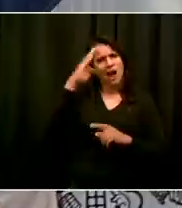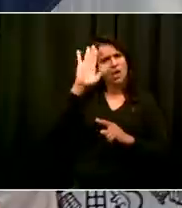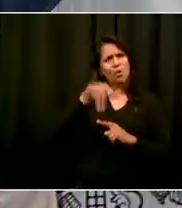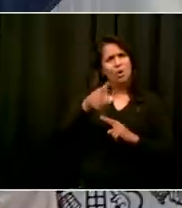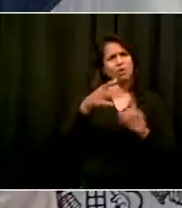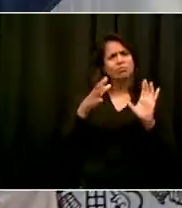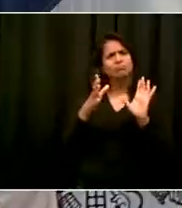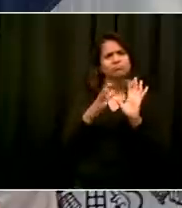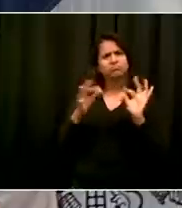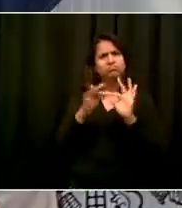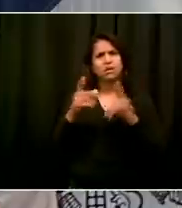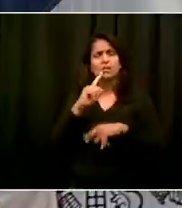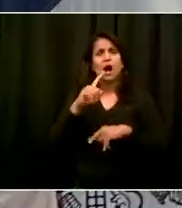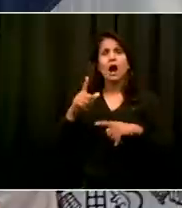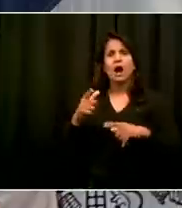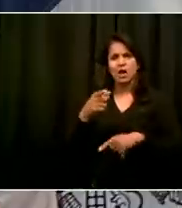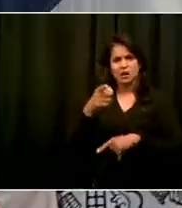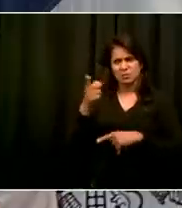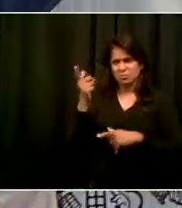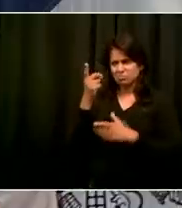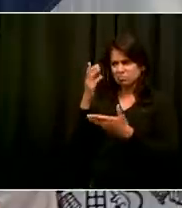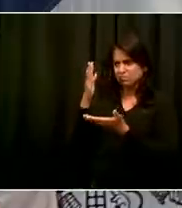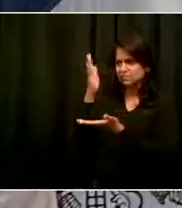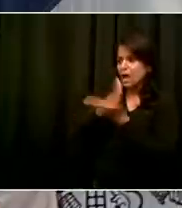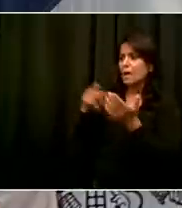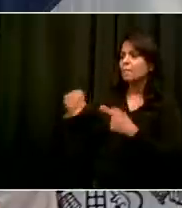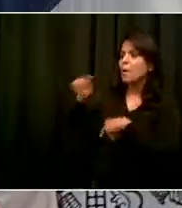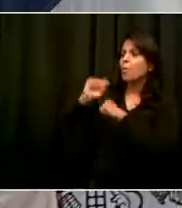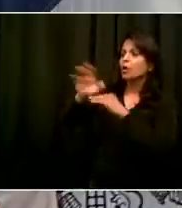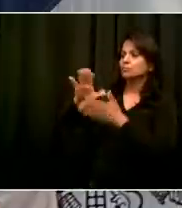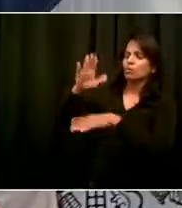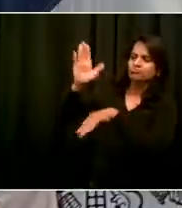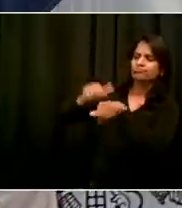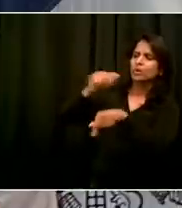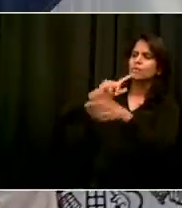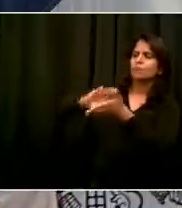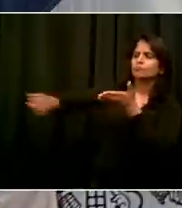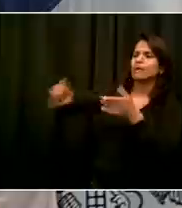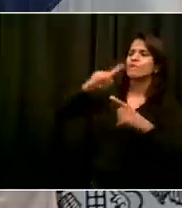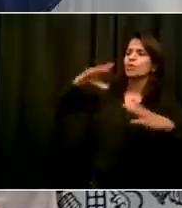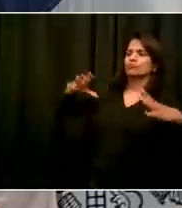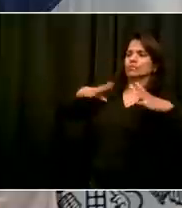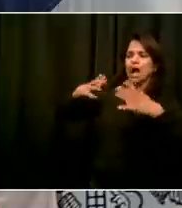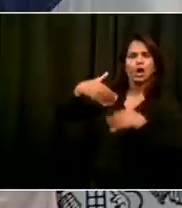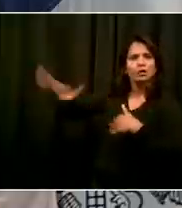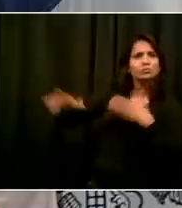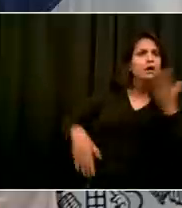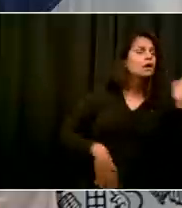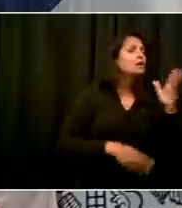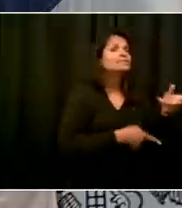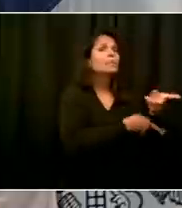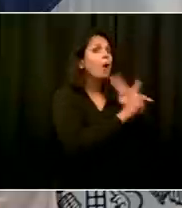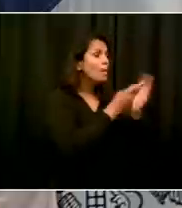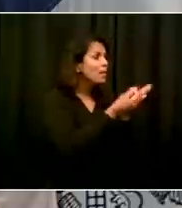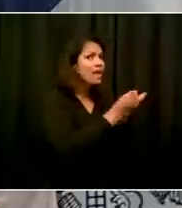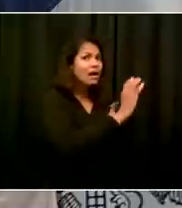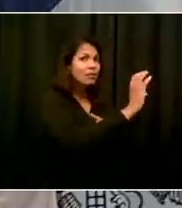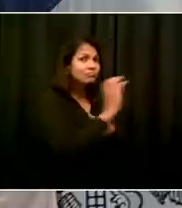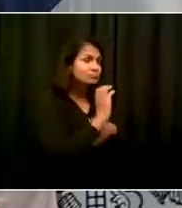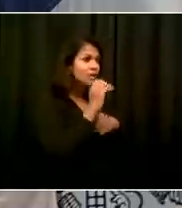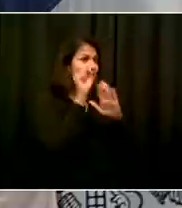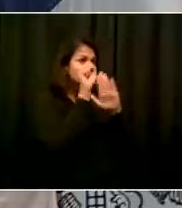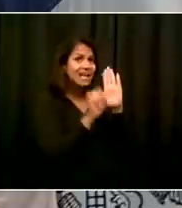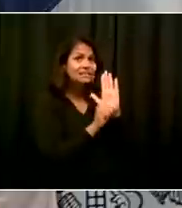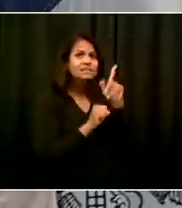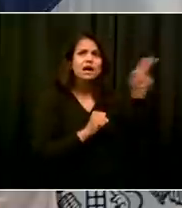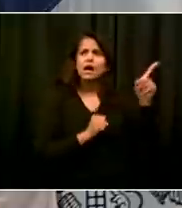quite a bit. Could you just kind of tell us where where things are now and what needs to happen moving forward?